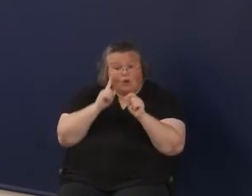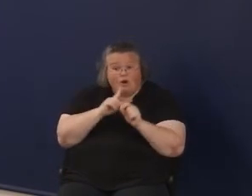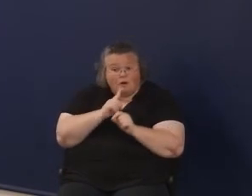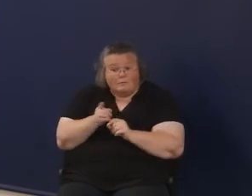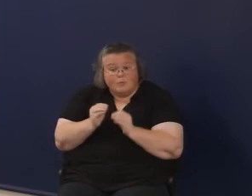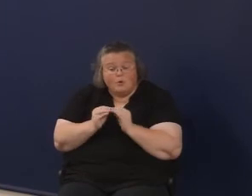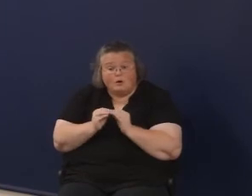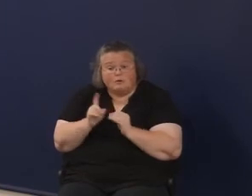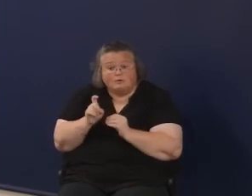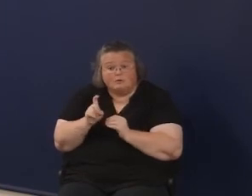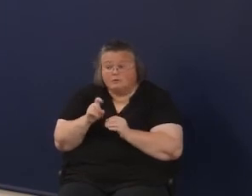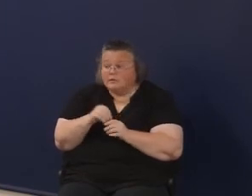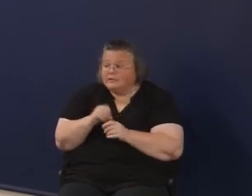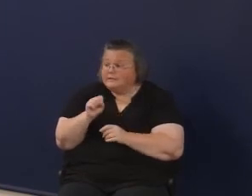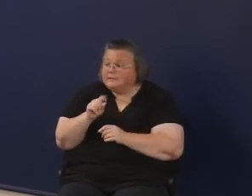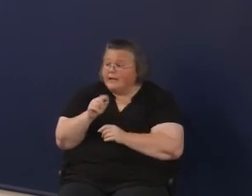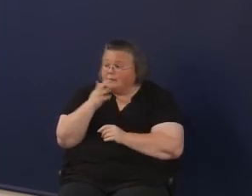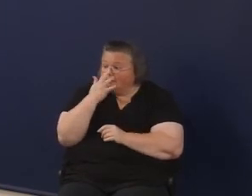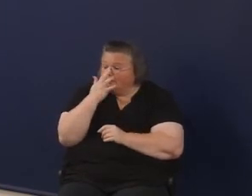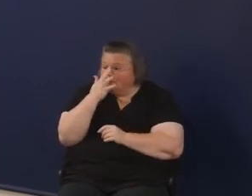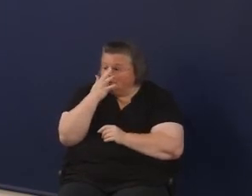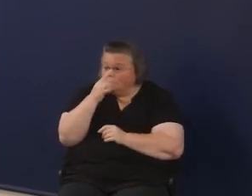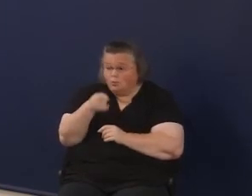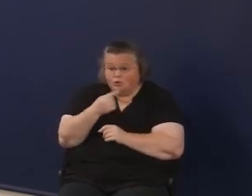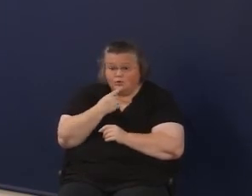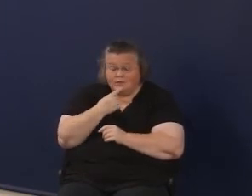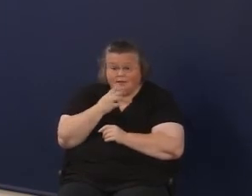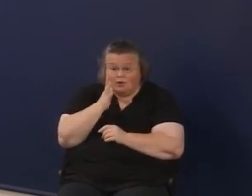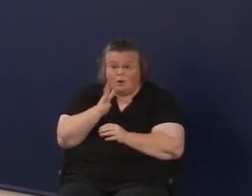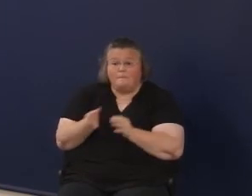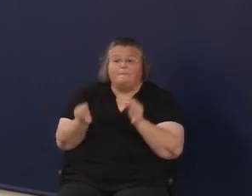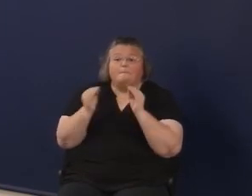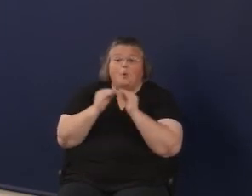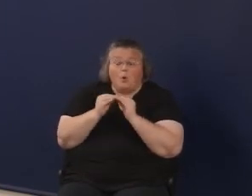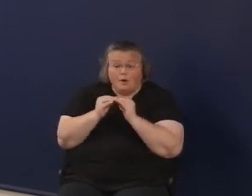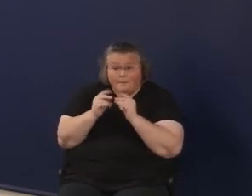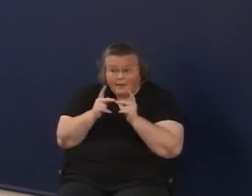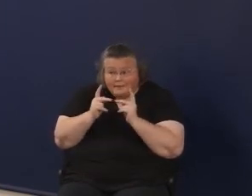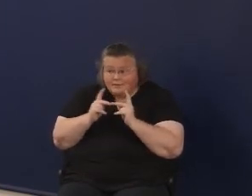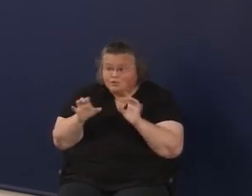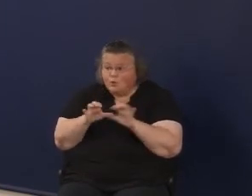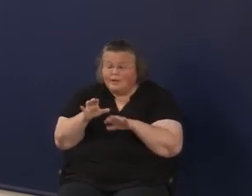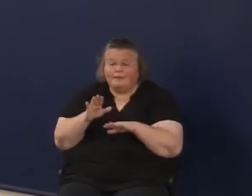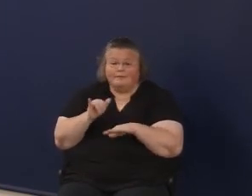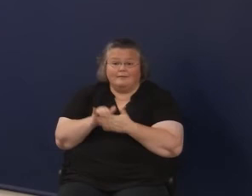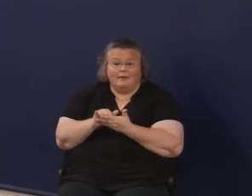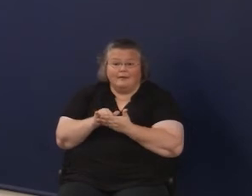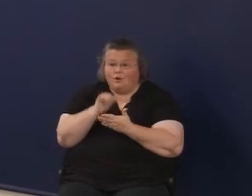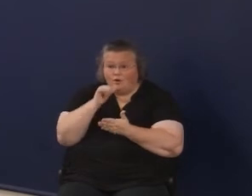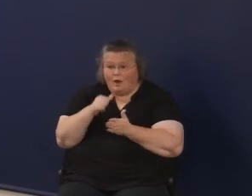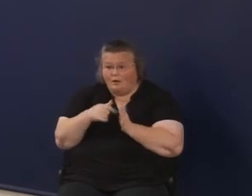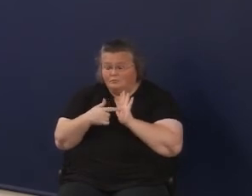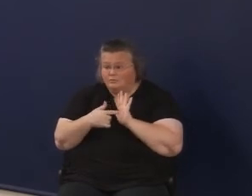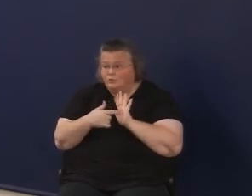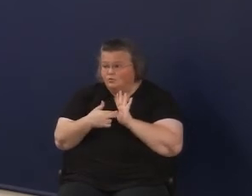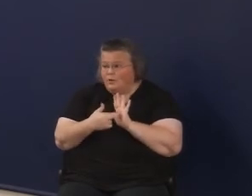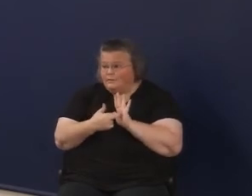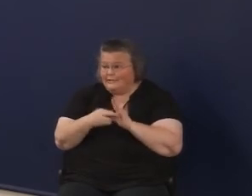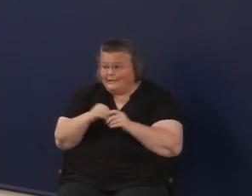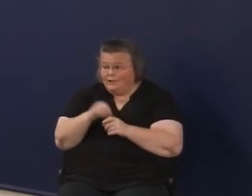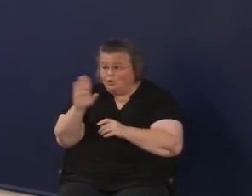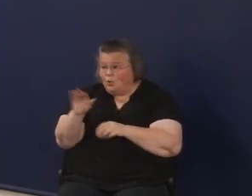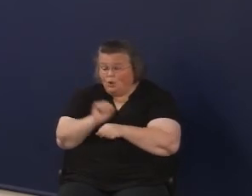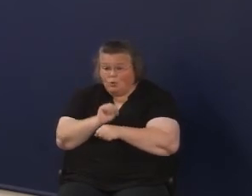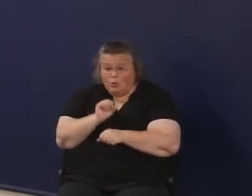more points in the state? Like, would you say there are more places that are doing things that aren't represented in your work? Or